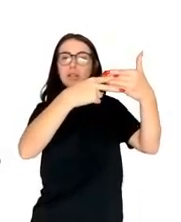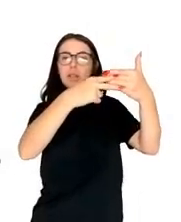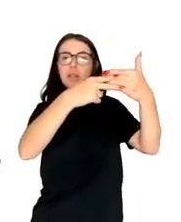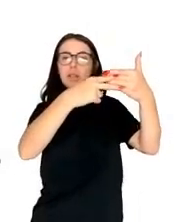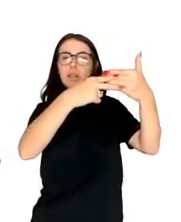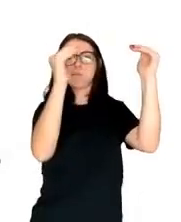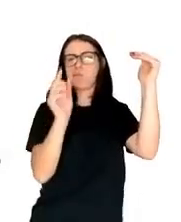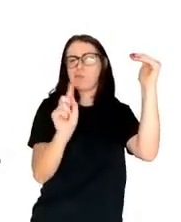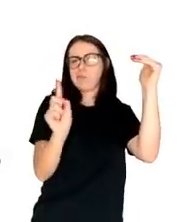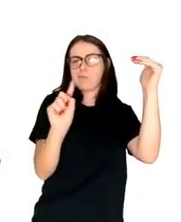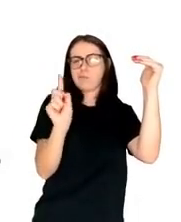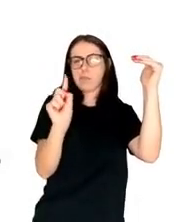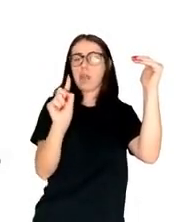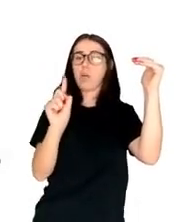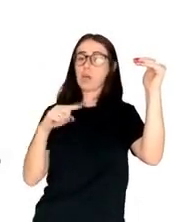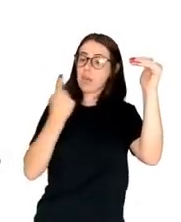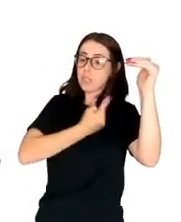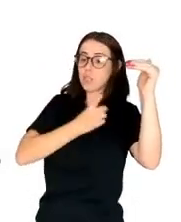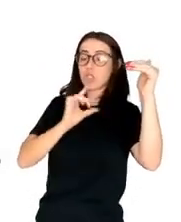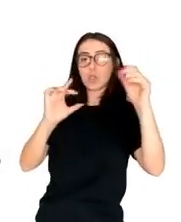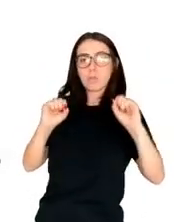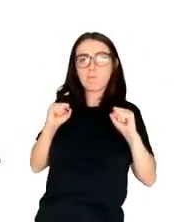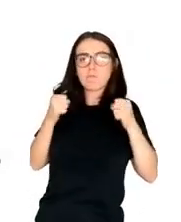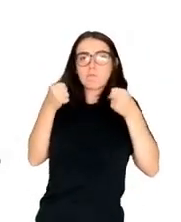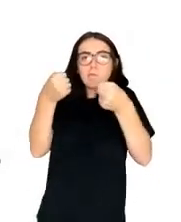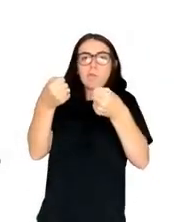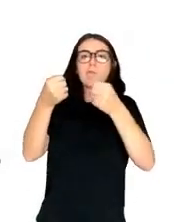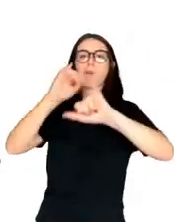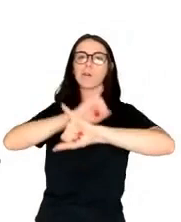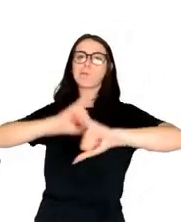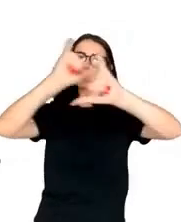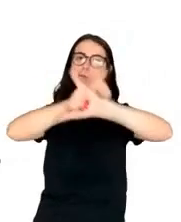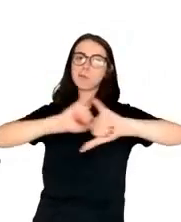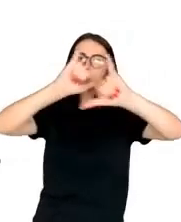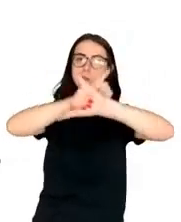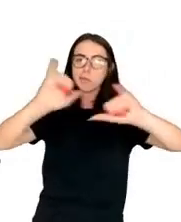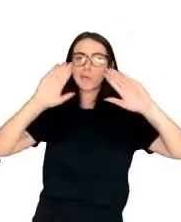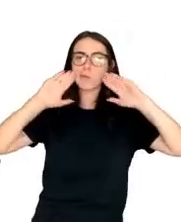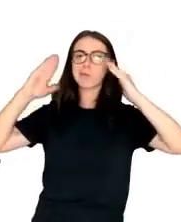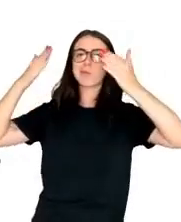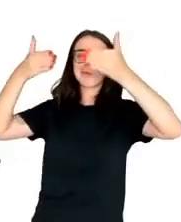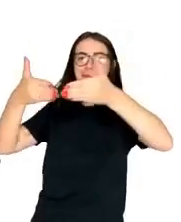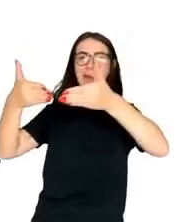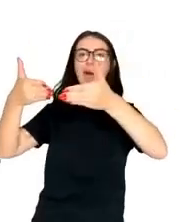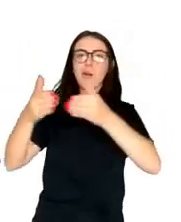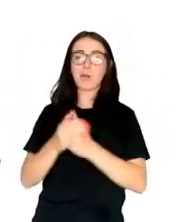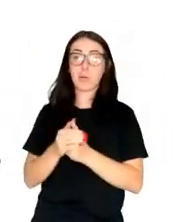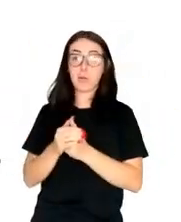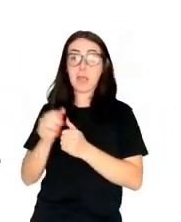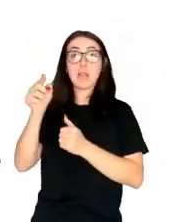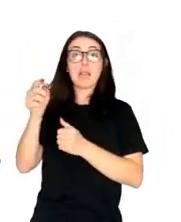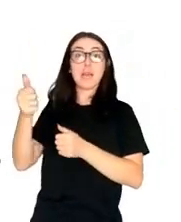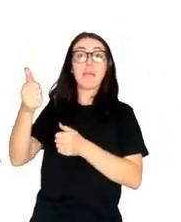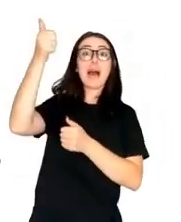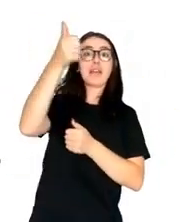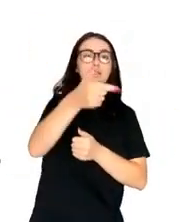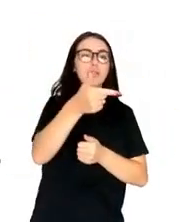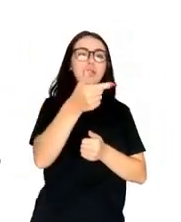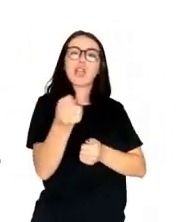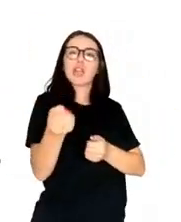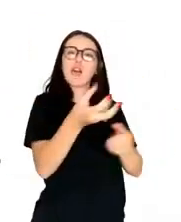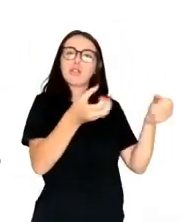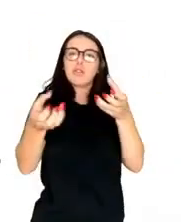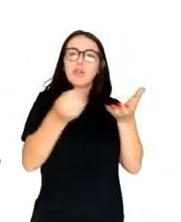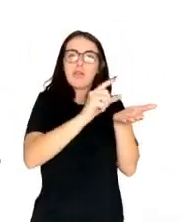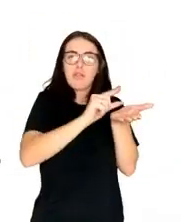advertising as was put into targeting news articles. The point really is that he revealed something fundamental to